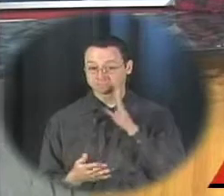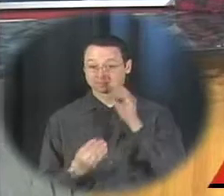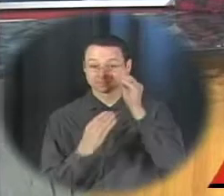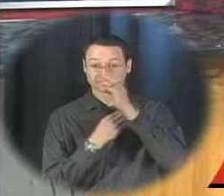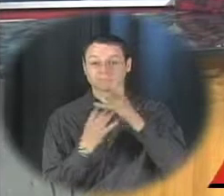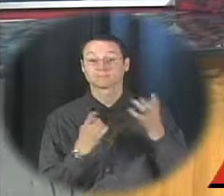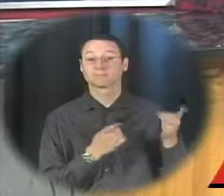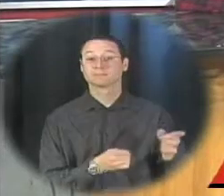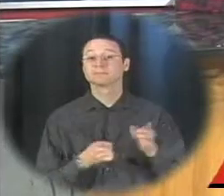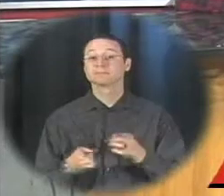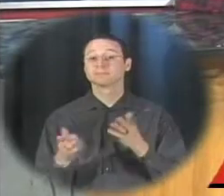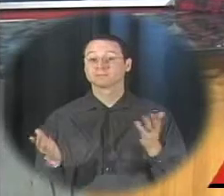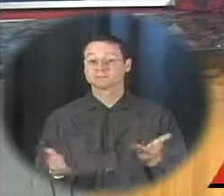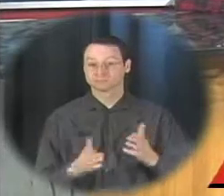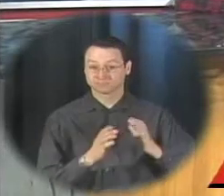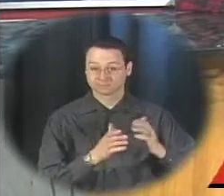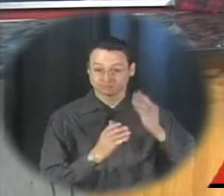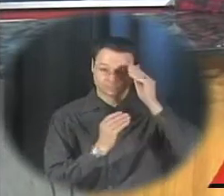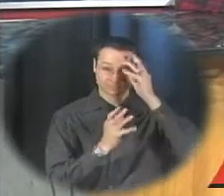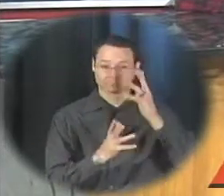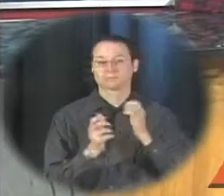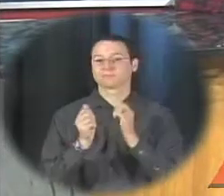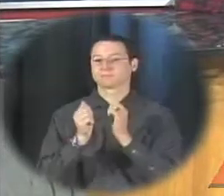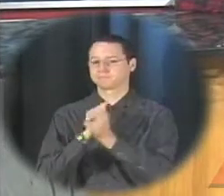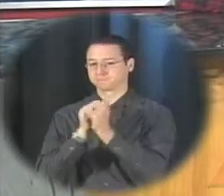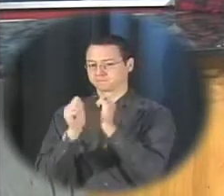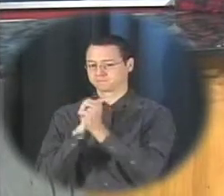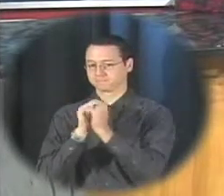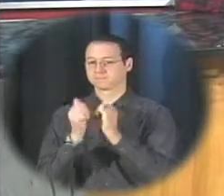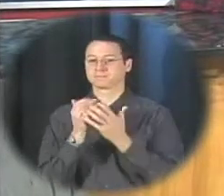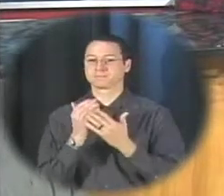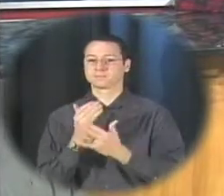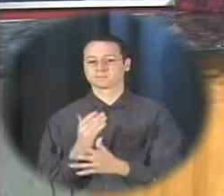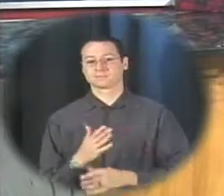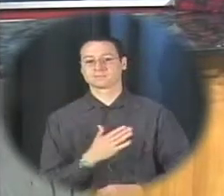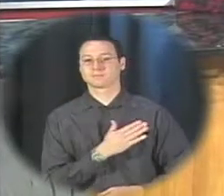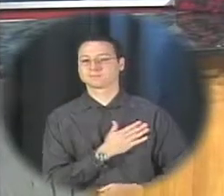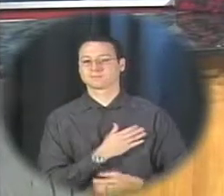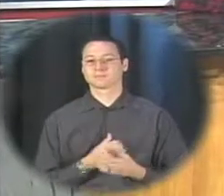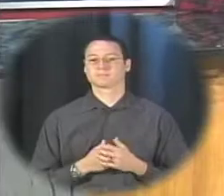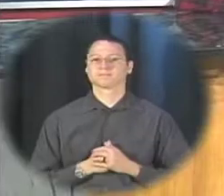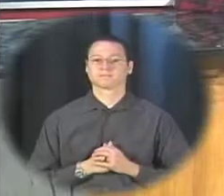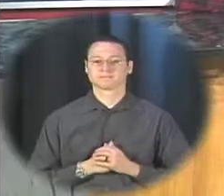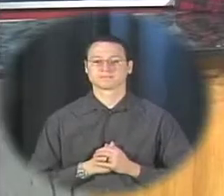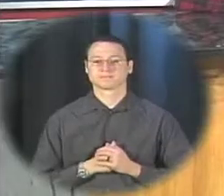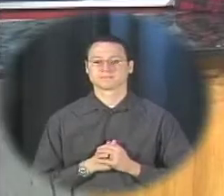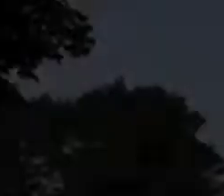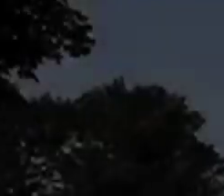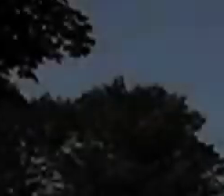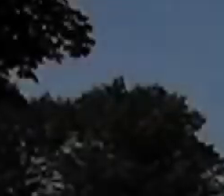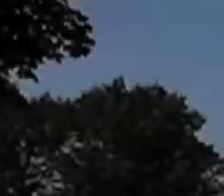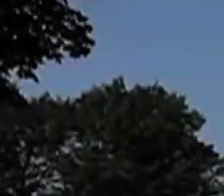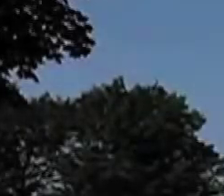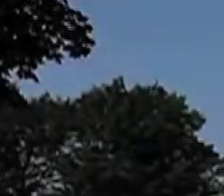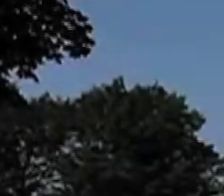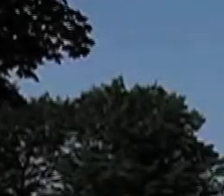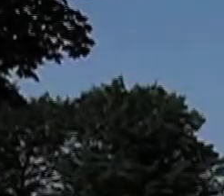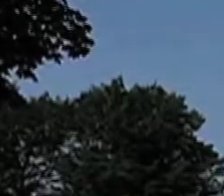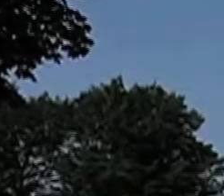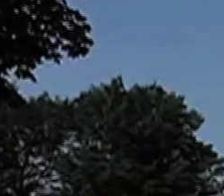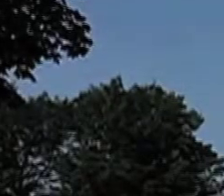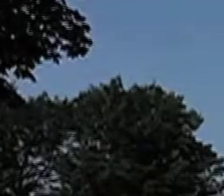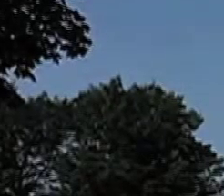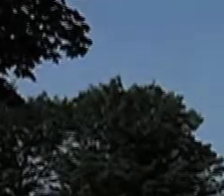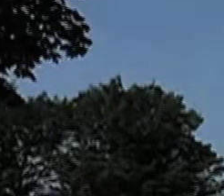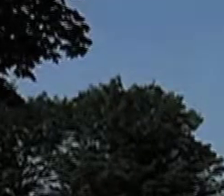have information about upcoming dates events club news and sports all this and more coming up after the pledge please rise for the